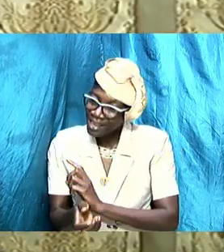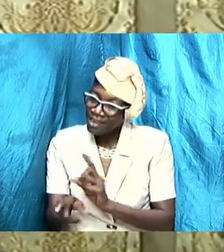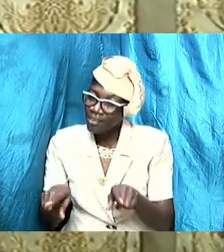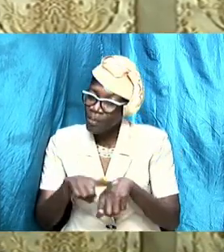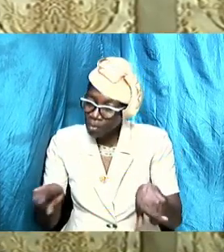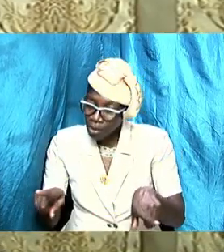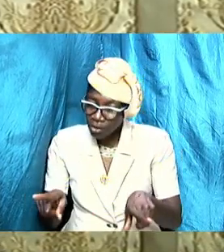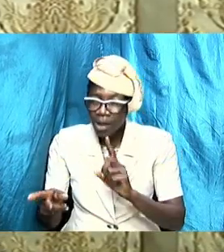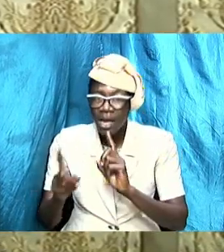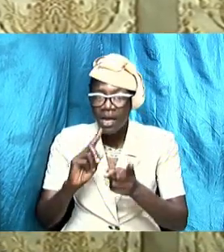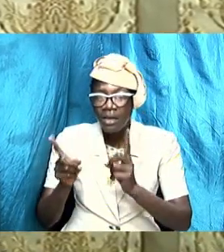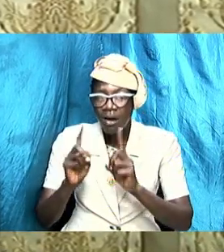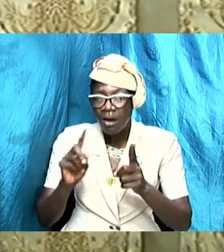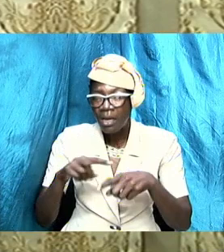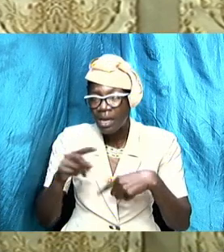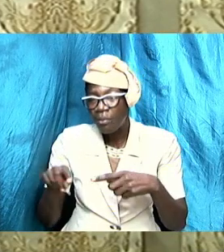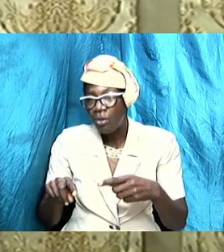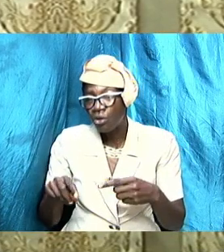certain traits